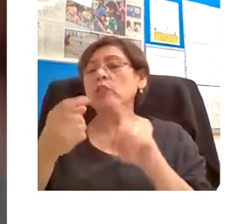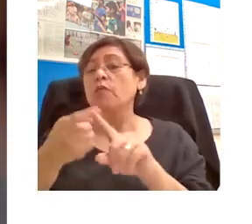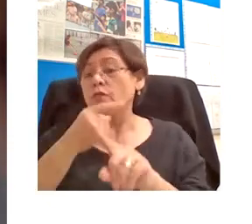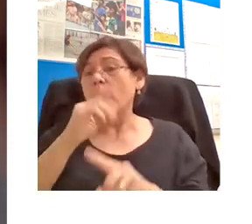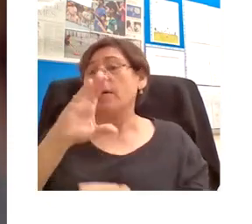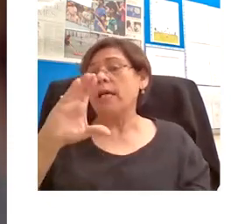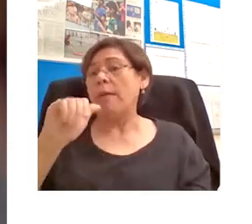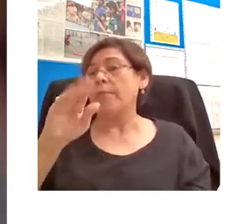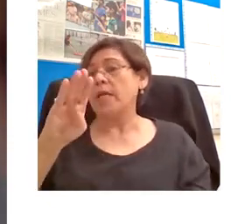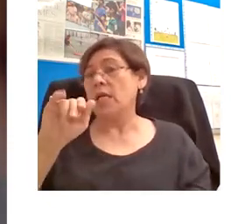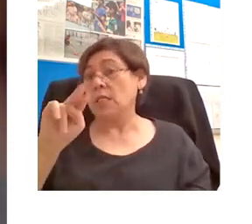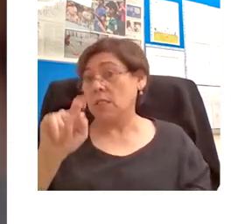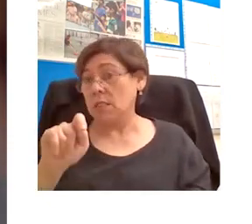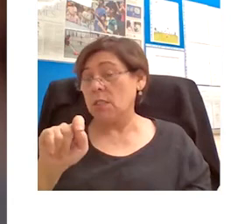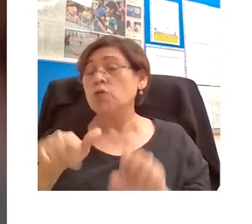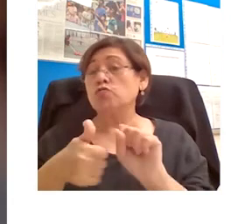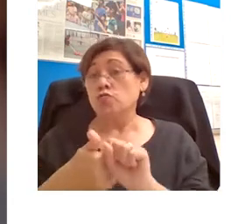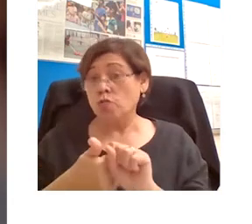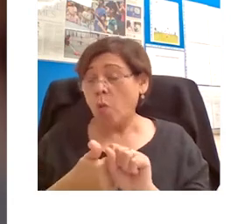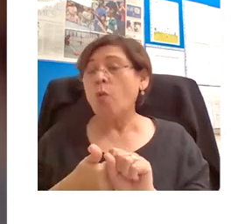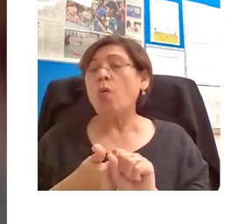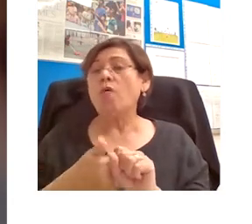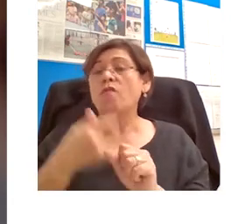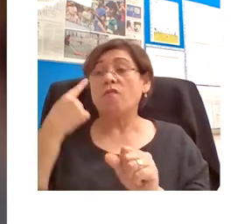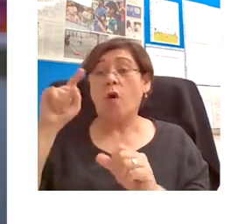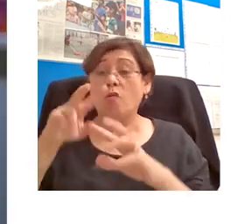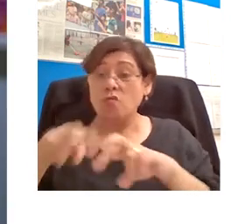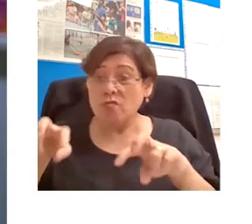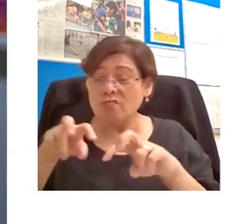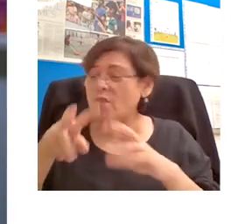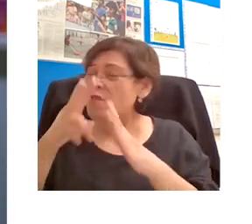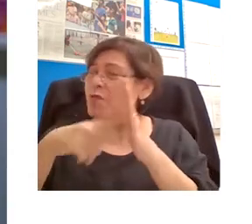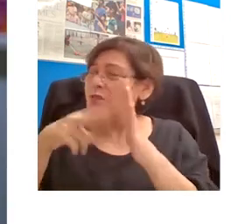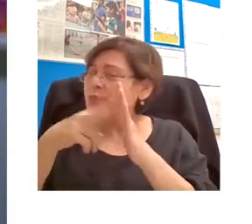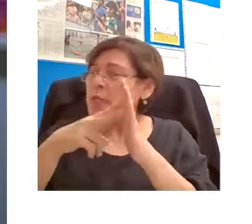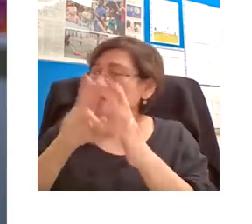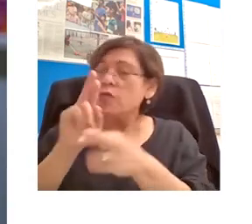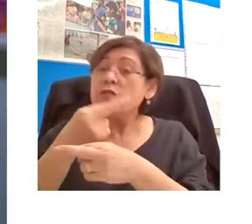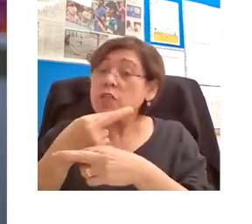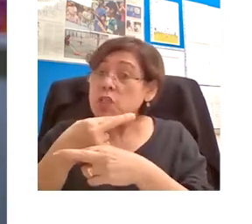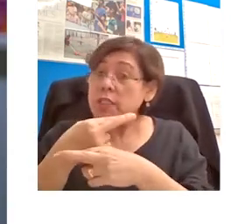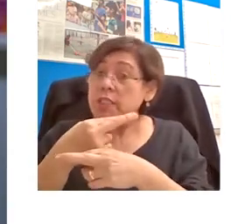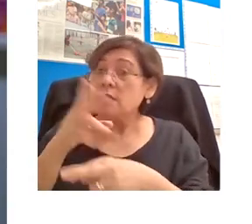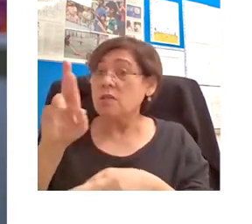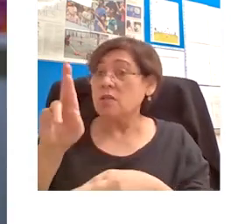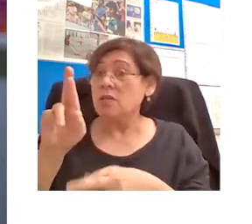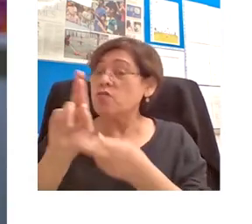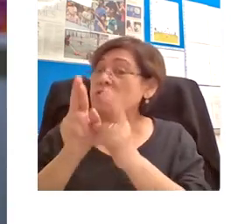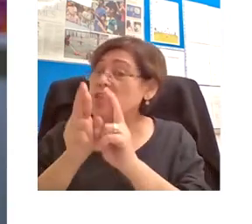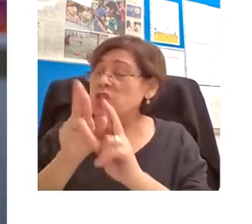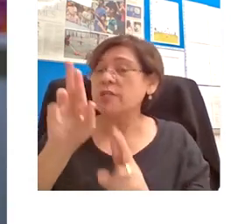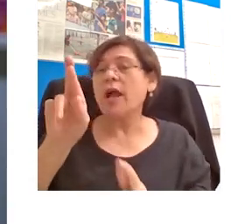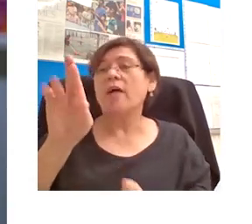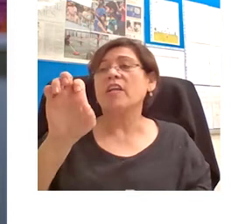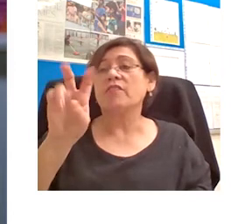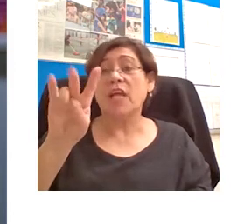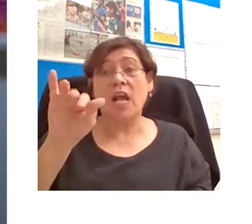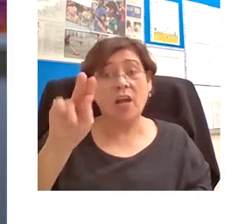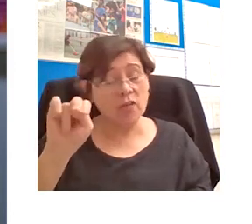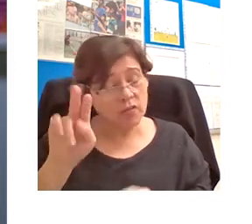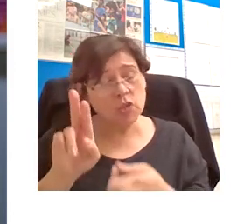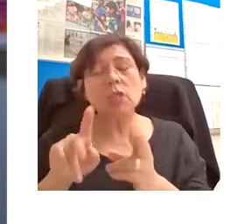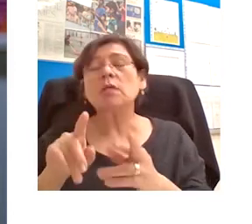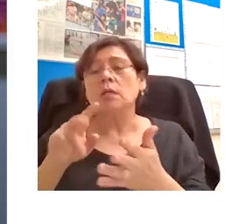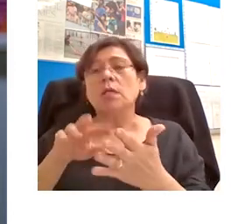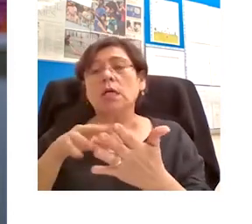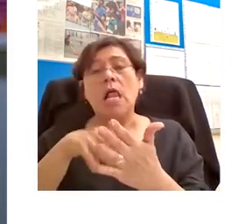can enrich the body of material that they're studying without disorientating them or without requiring them to spend most of their time going